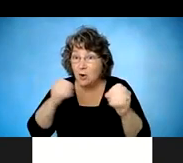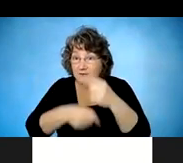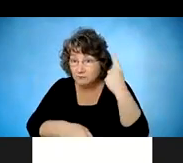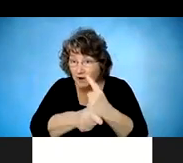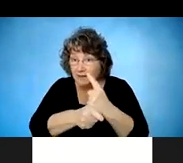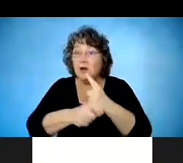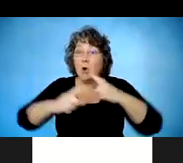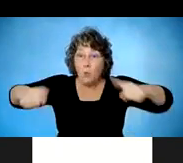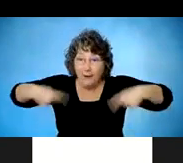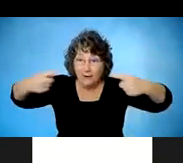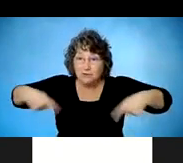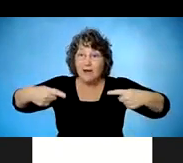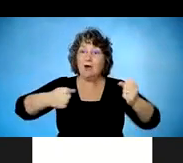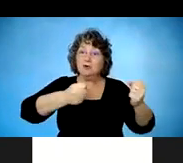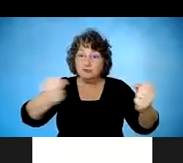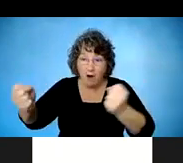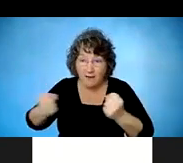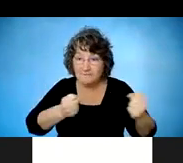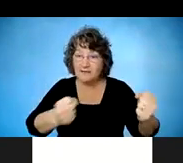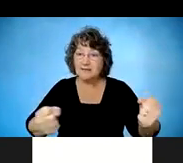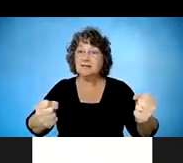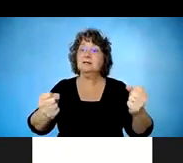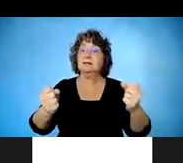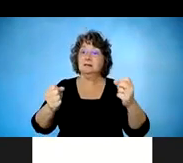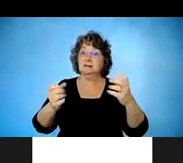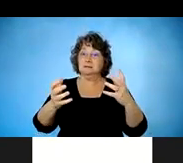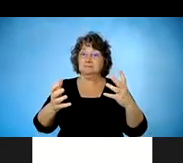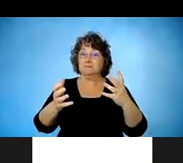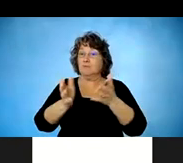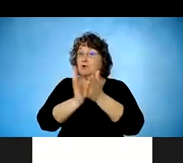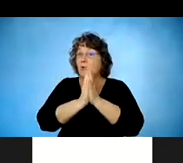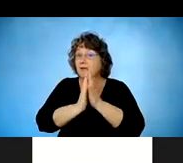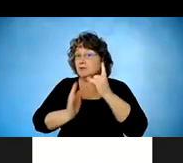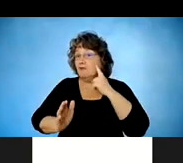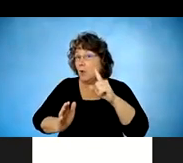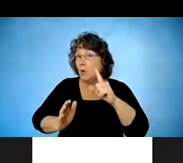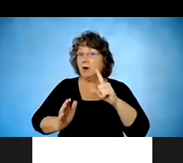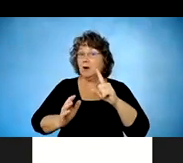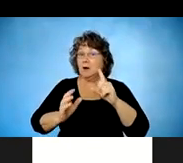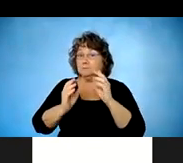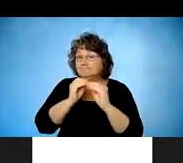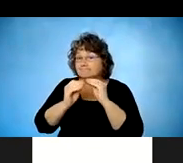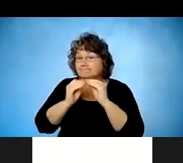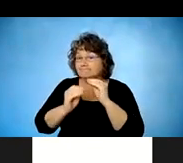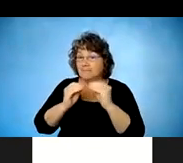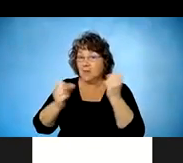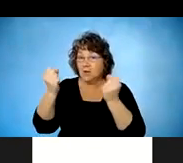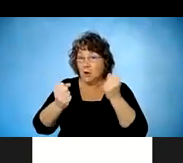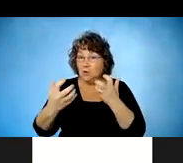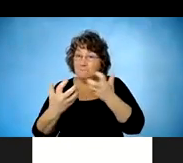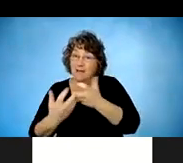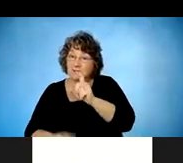driving, returning to driving, requests for modifications to vehicles, you know, all these things.